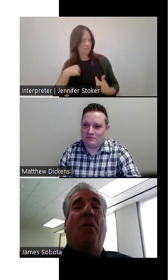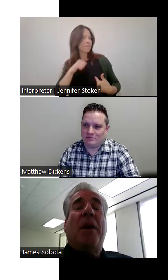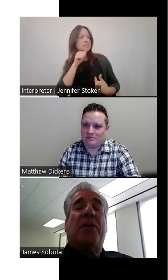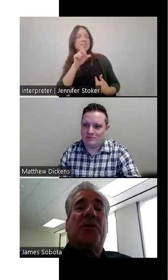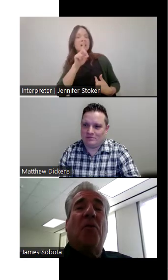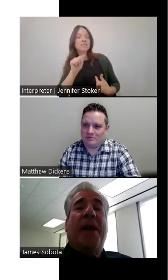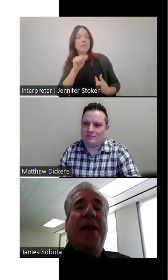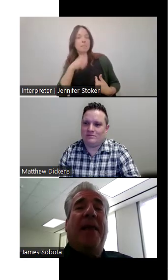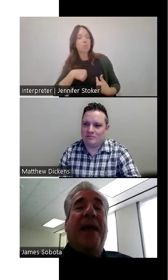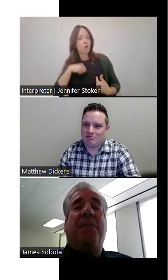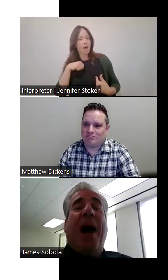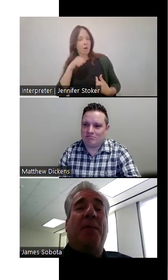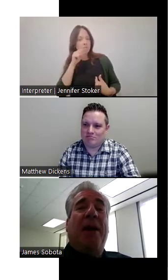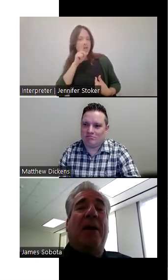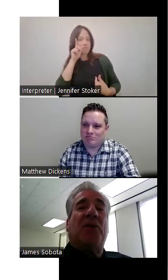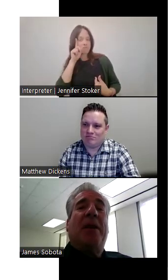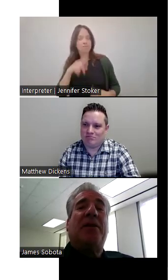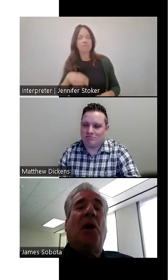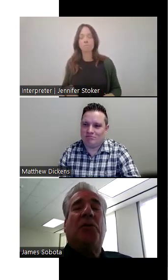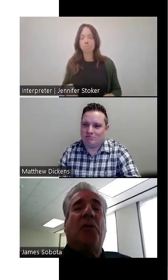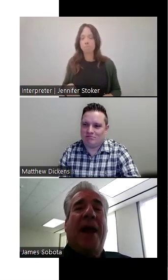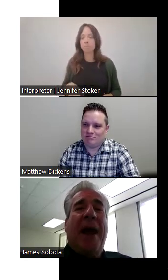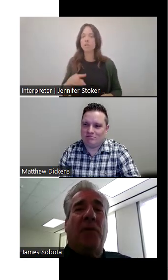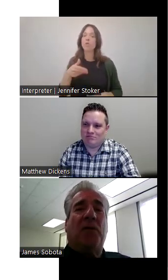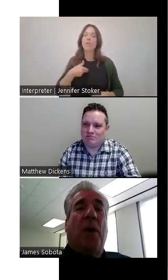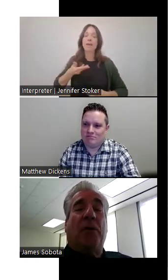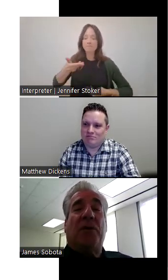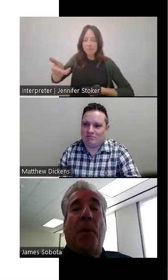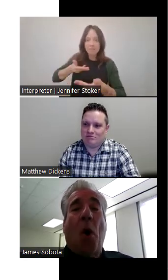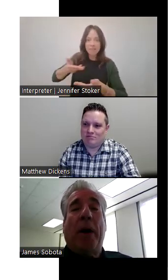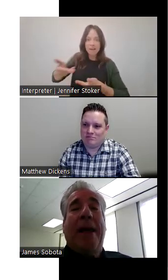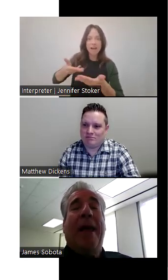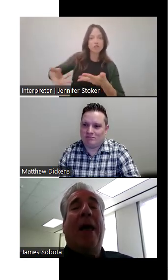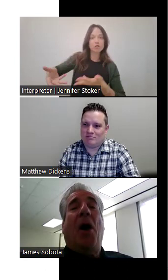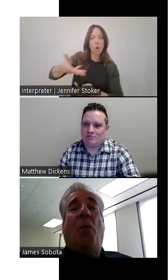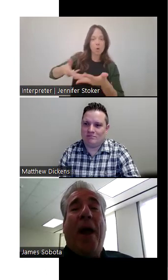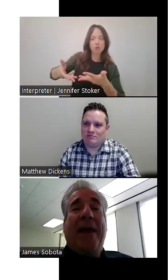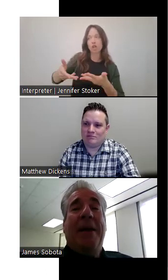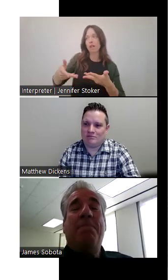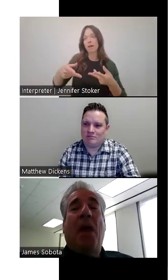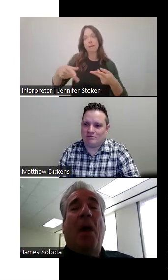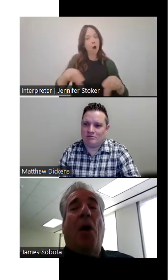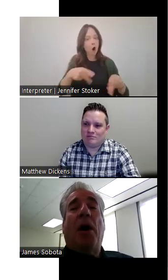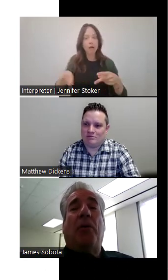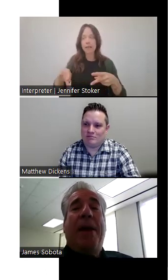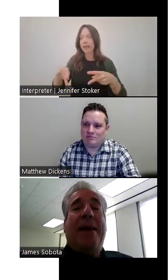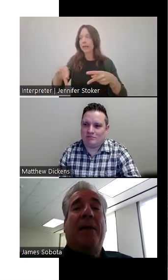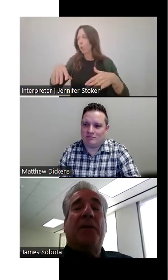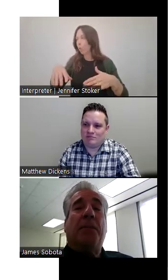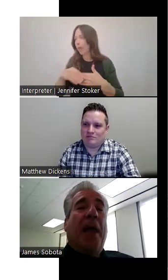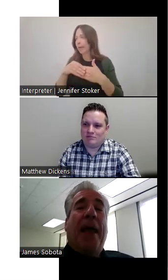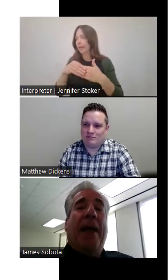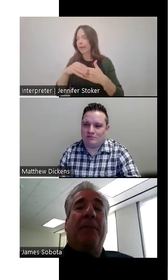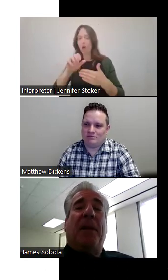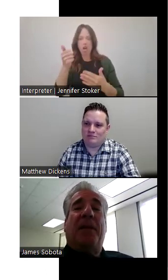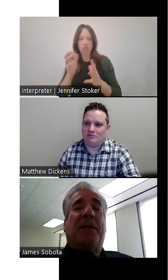So I went to so many, they invited me to so many social gatherings, whether it's a party, a wedding, or other meetings.